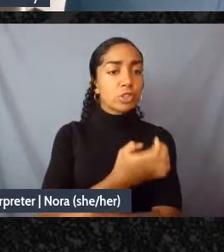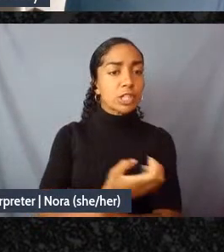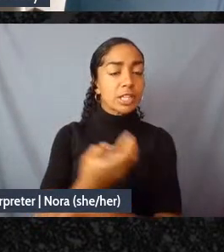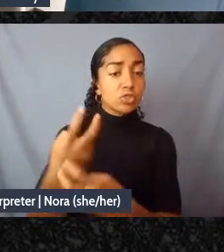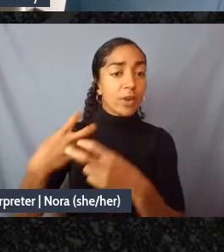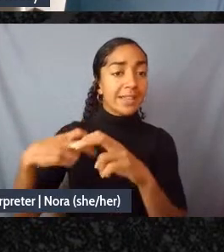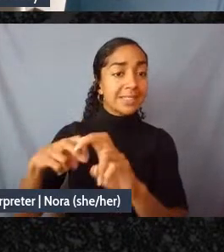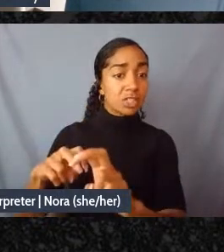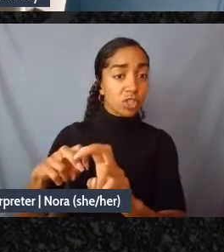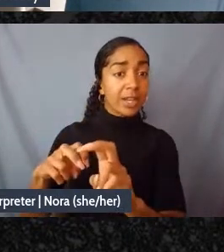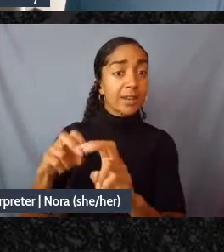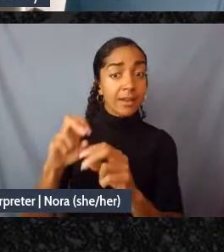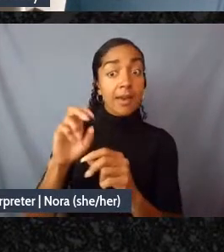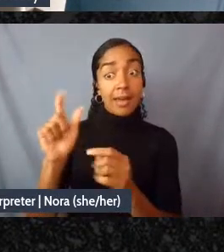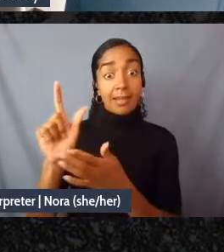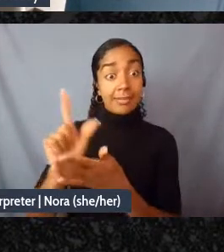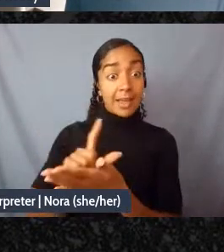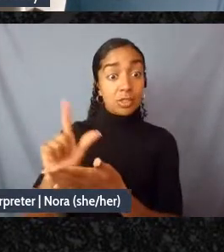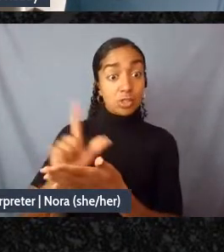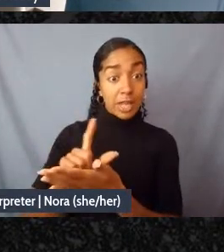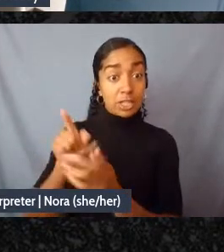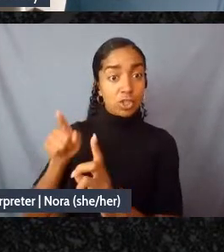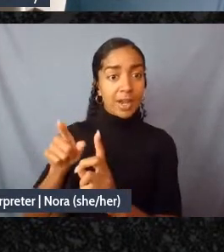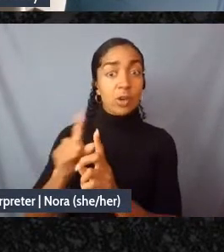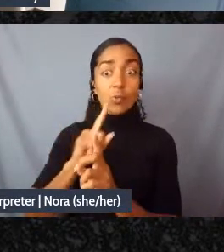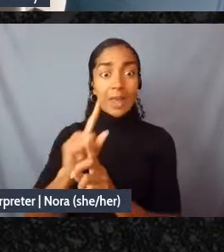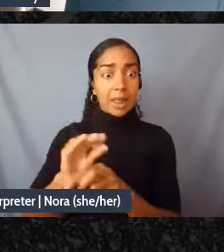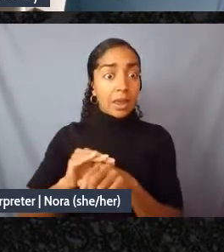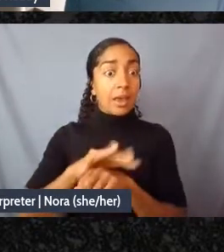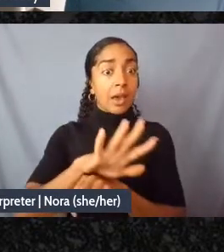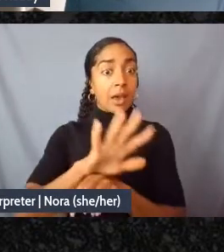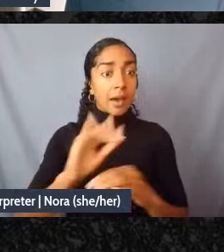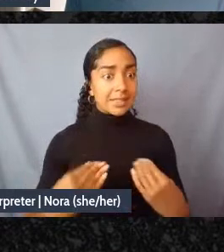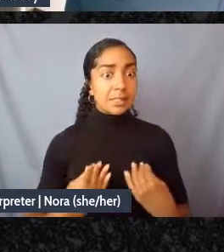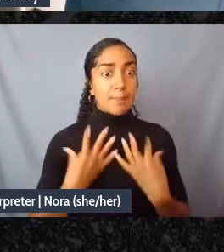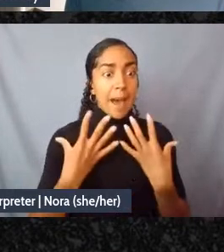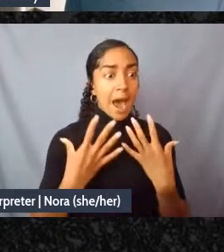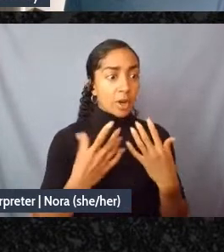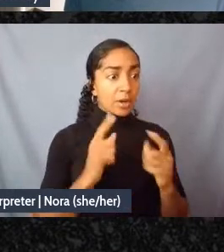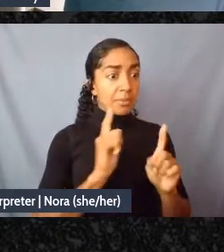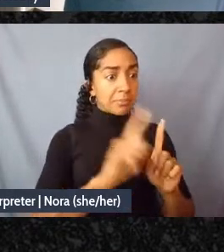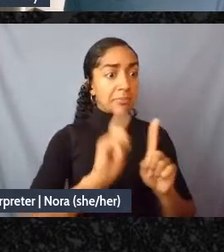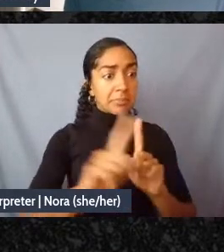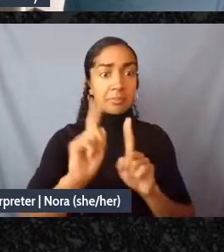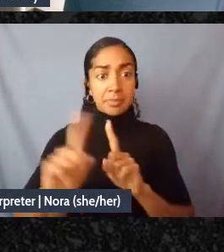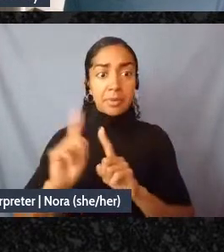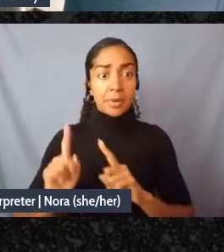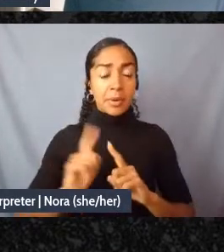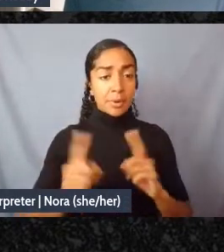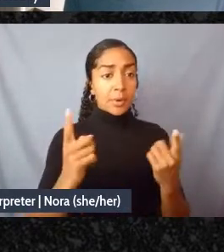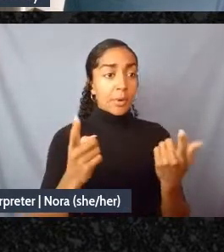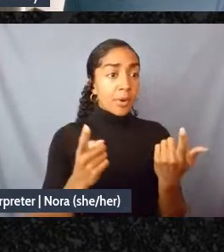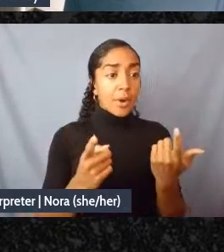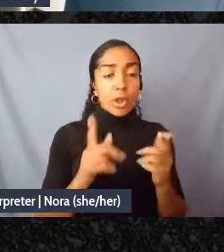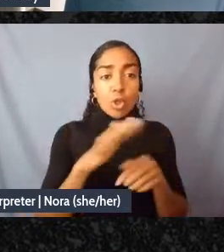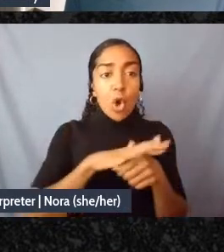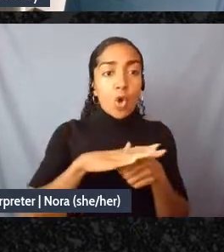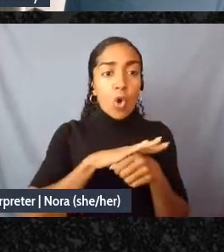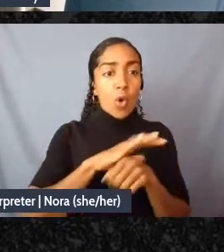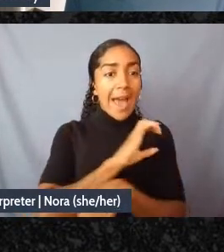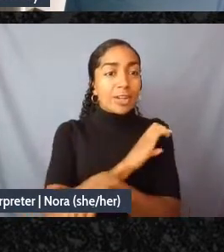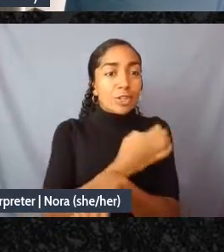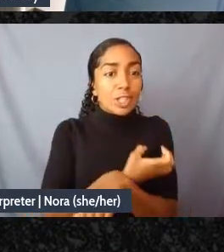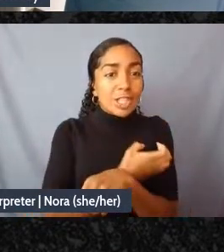legislation encouraged hundreds and hundreds of local energy cooperatives democratically